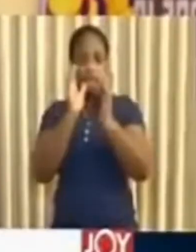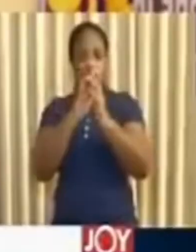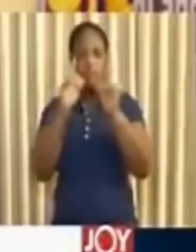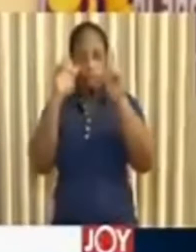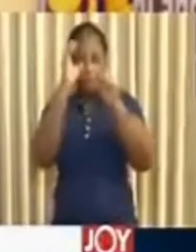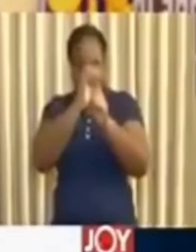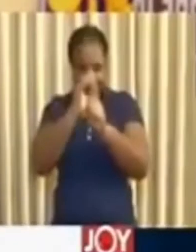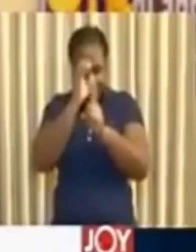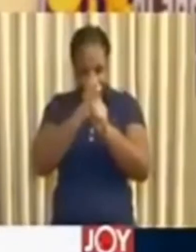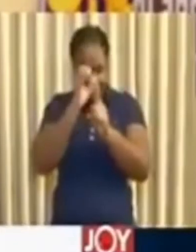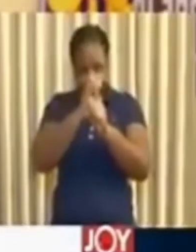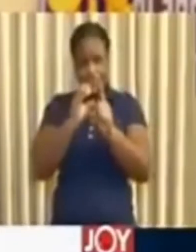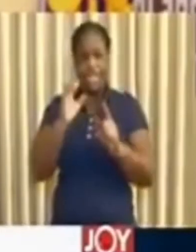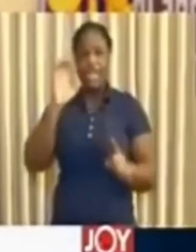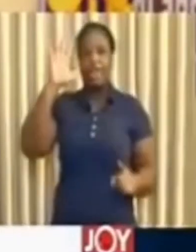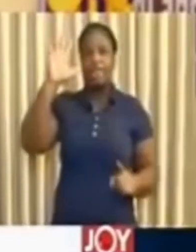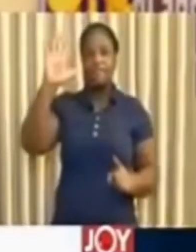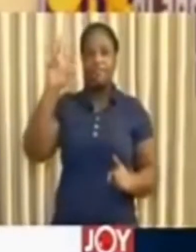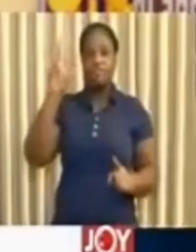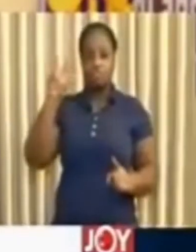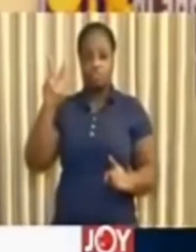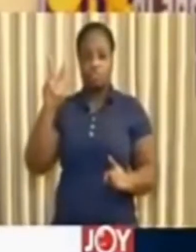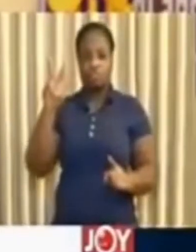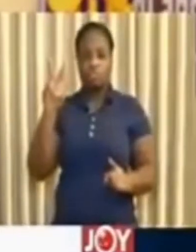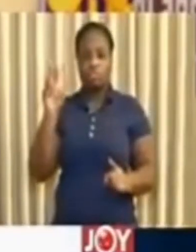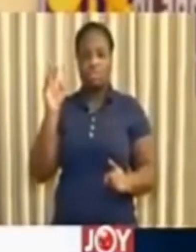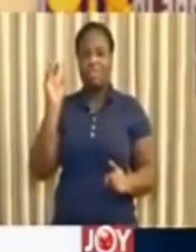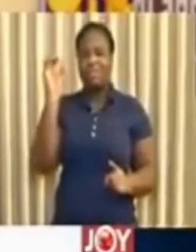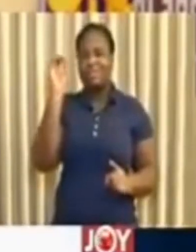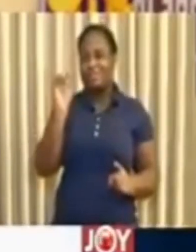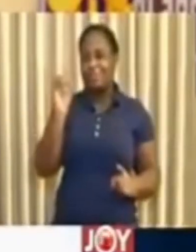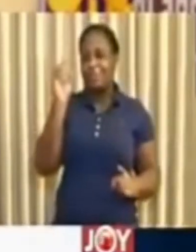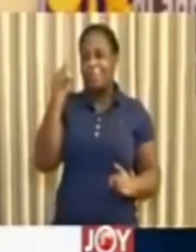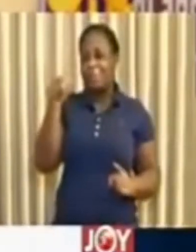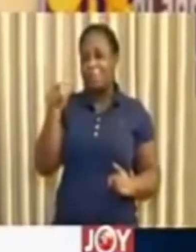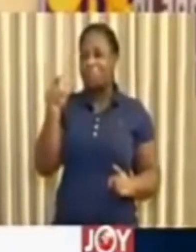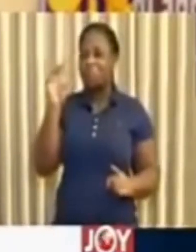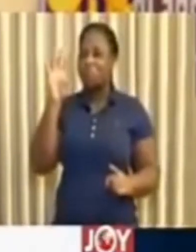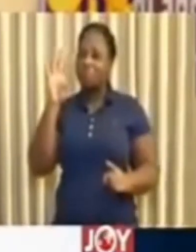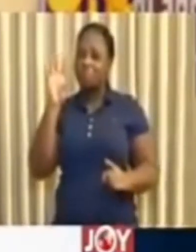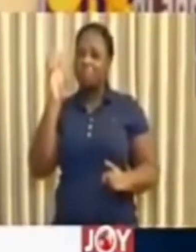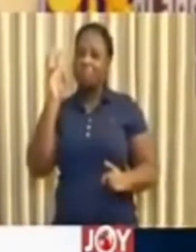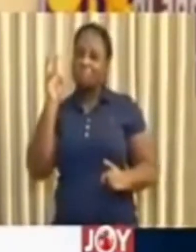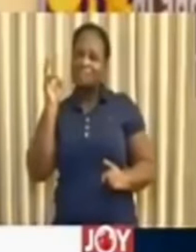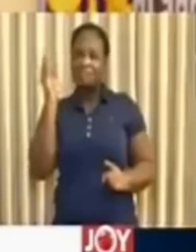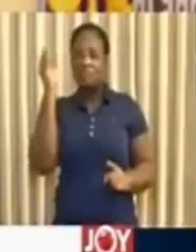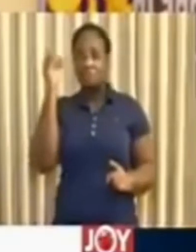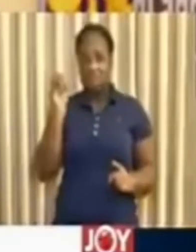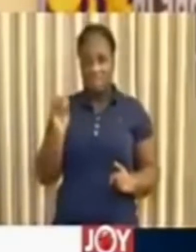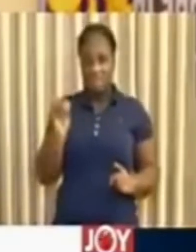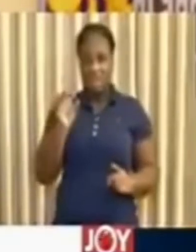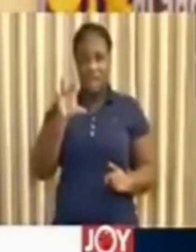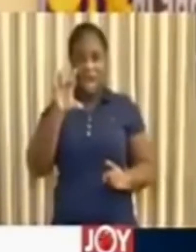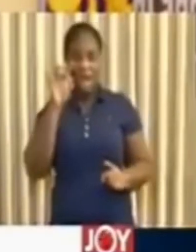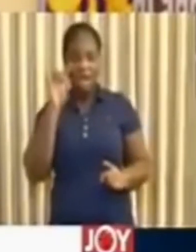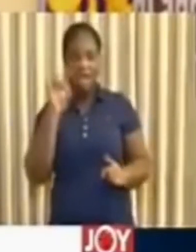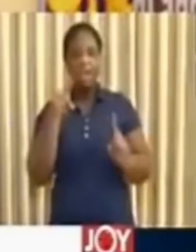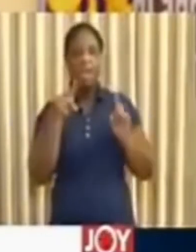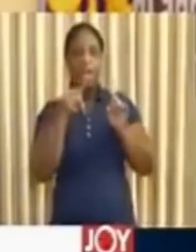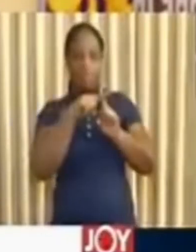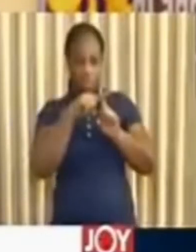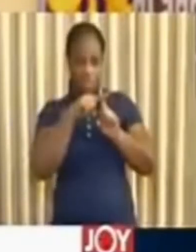and 52, i.e., 0.46% of them were found to be positive.